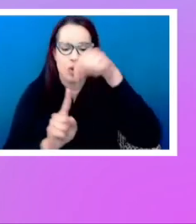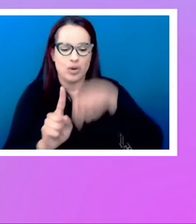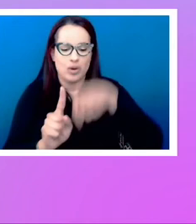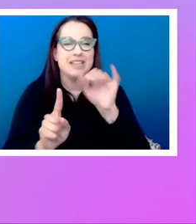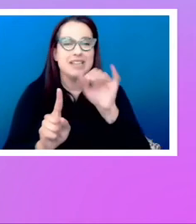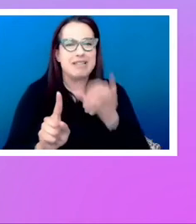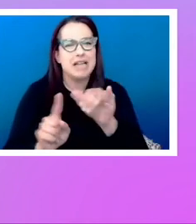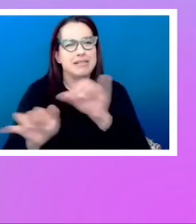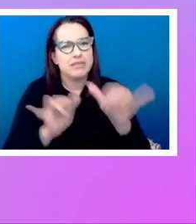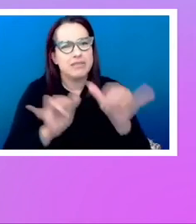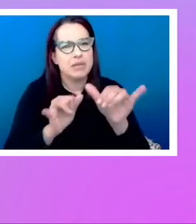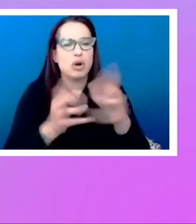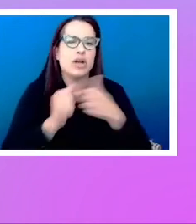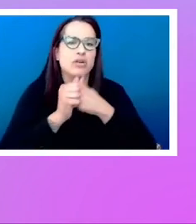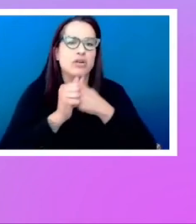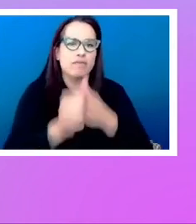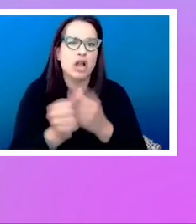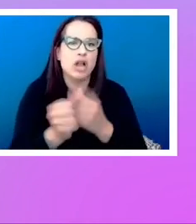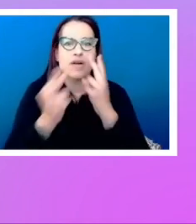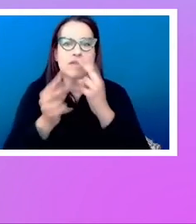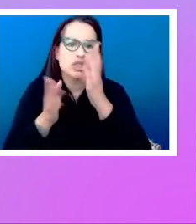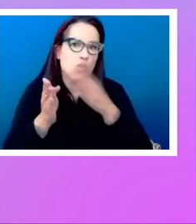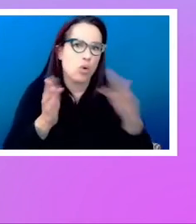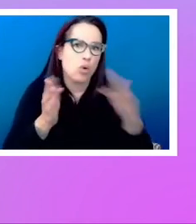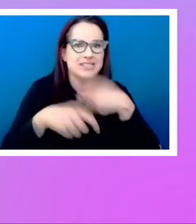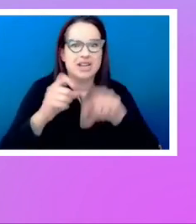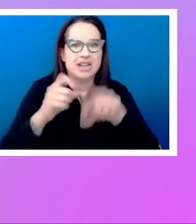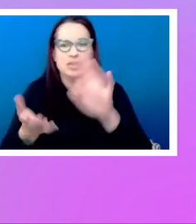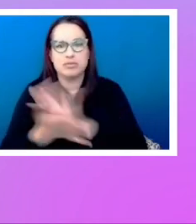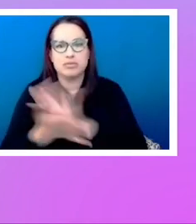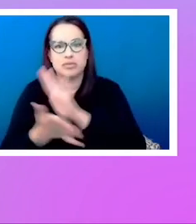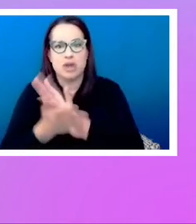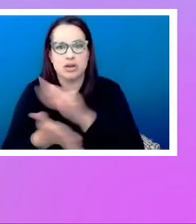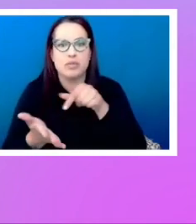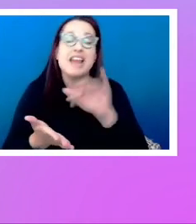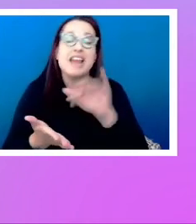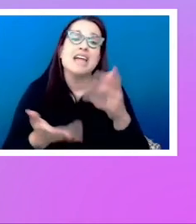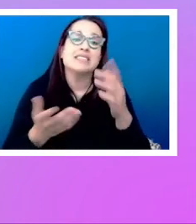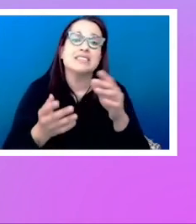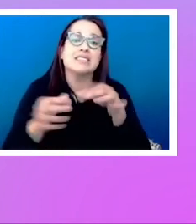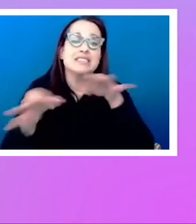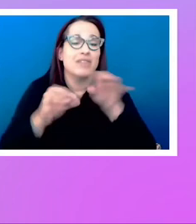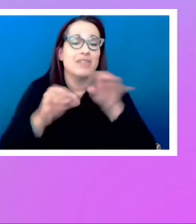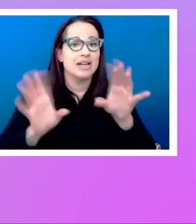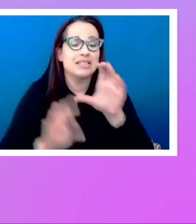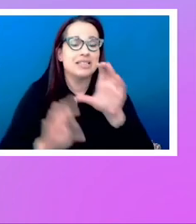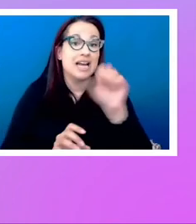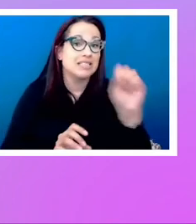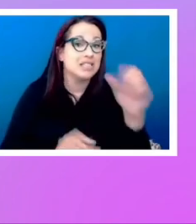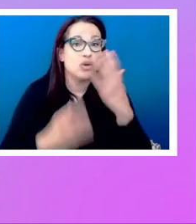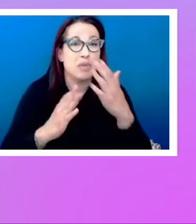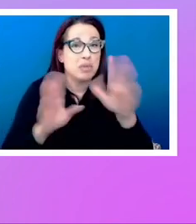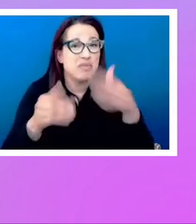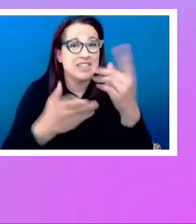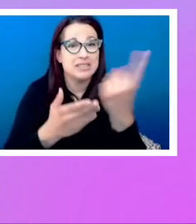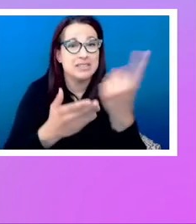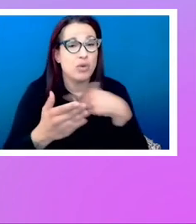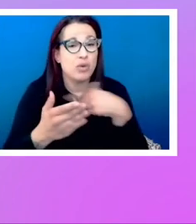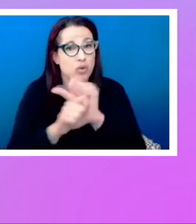visual order rather than what's in the document, and it's defined in CSS. So maybe it gives us something that we could work with there.